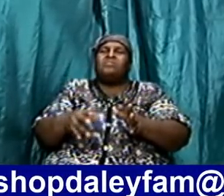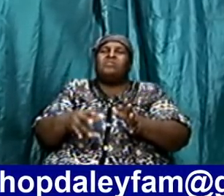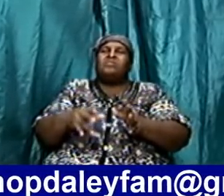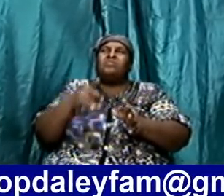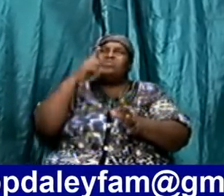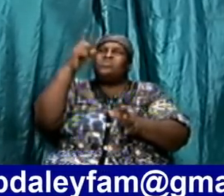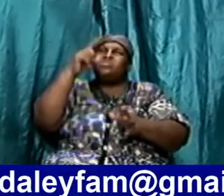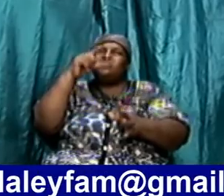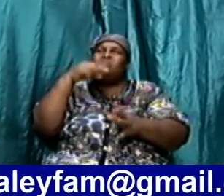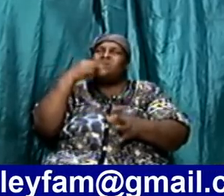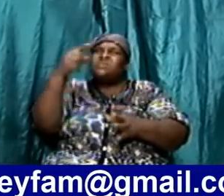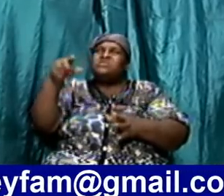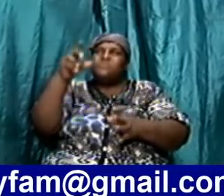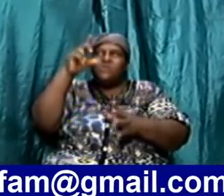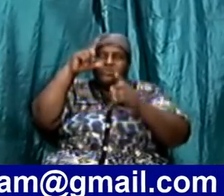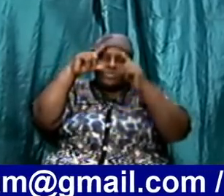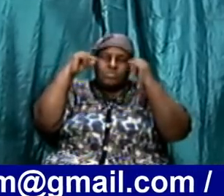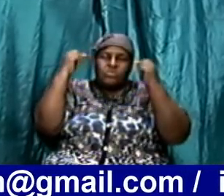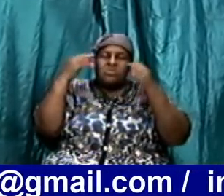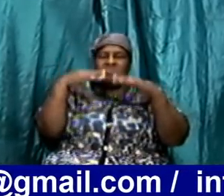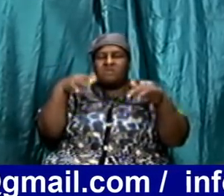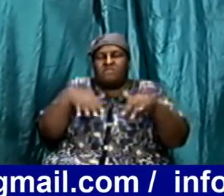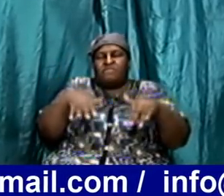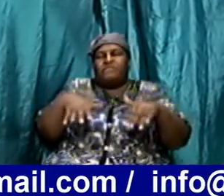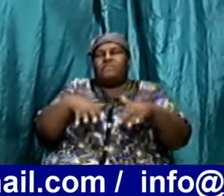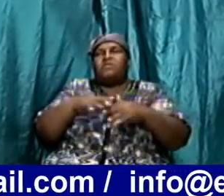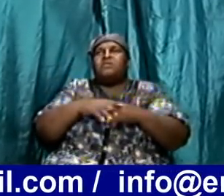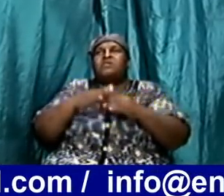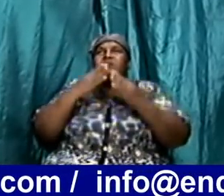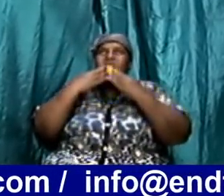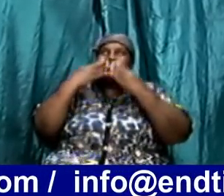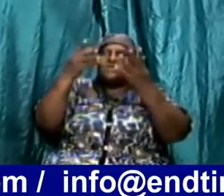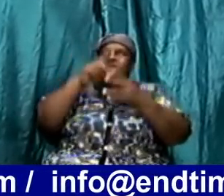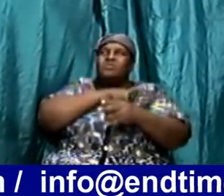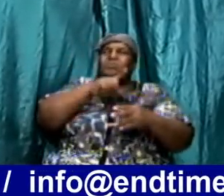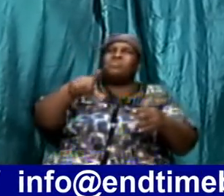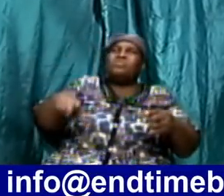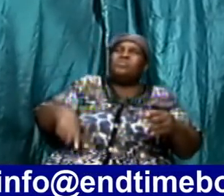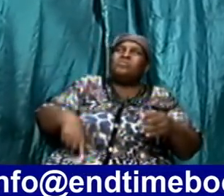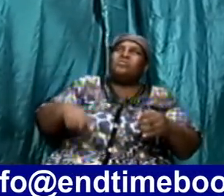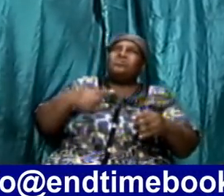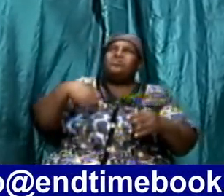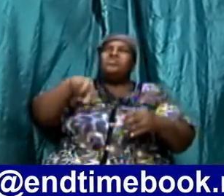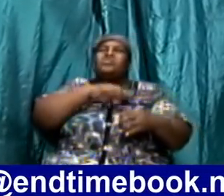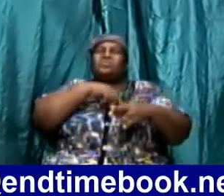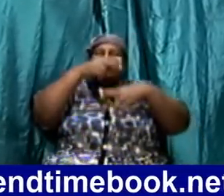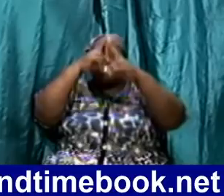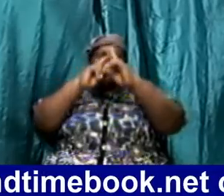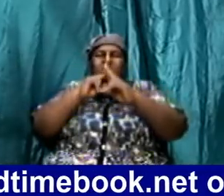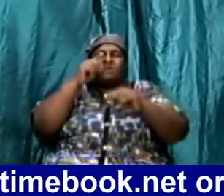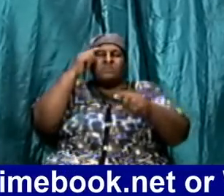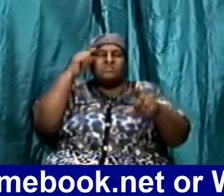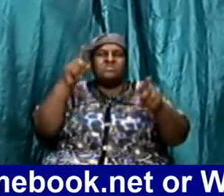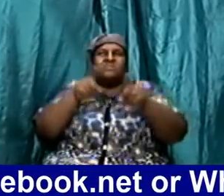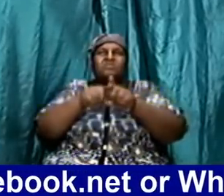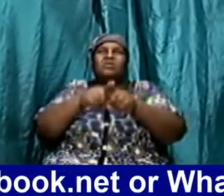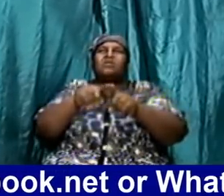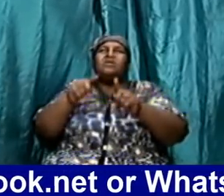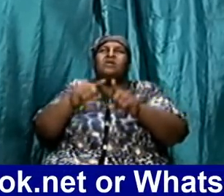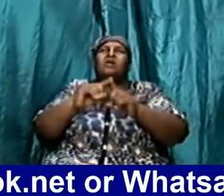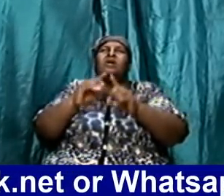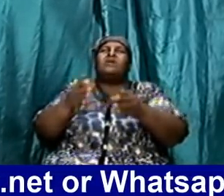speak to Moses and he would come they were afraid but we thank you Lord Jesus that we under this covenant we can come boldly before your throne